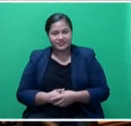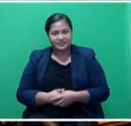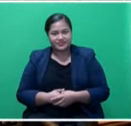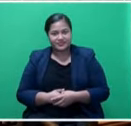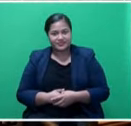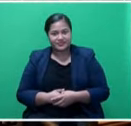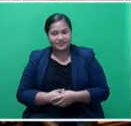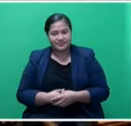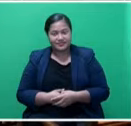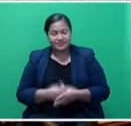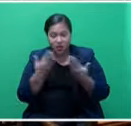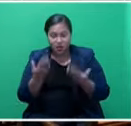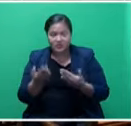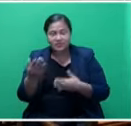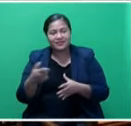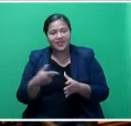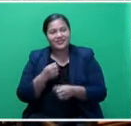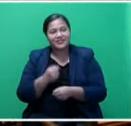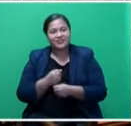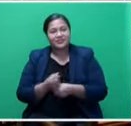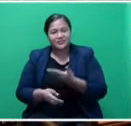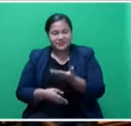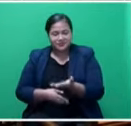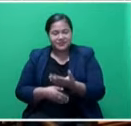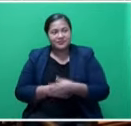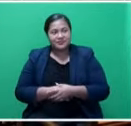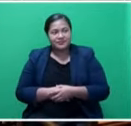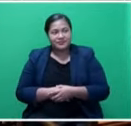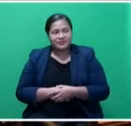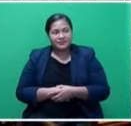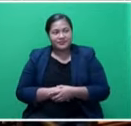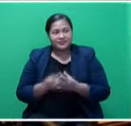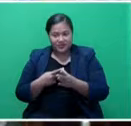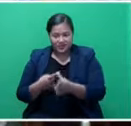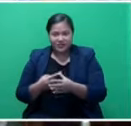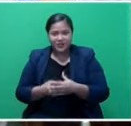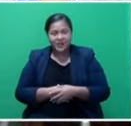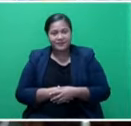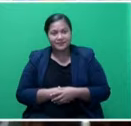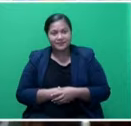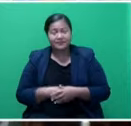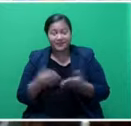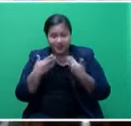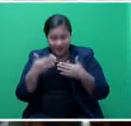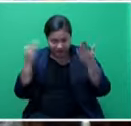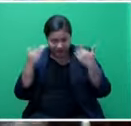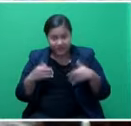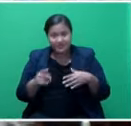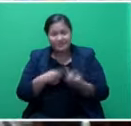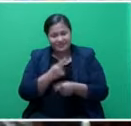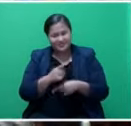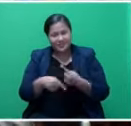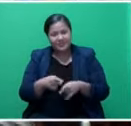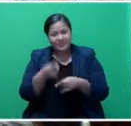Honourable Attorney General, you have the floor to speak in reply. Thank you, Mr. Speaker, sir. Mr. Speaker, sir, just addressing those